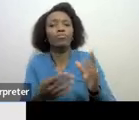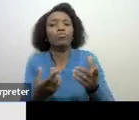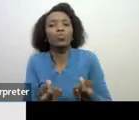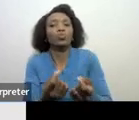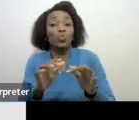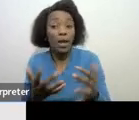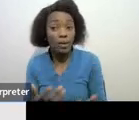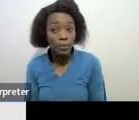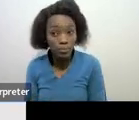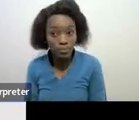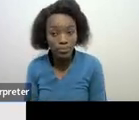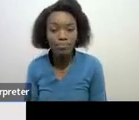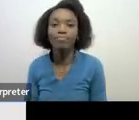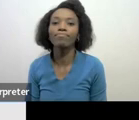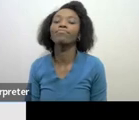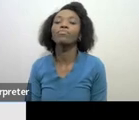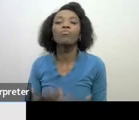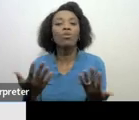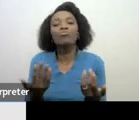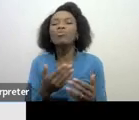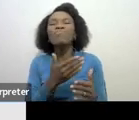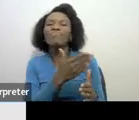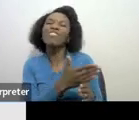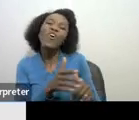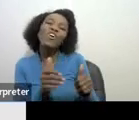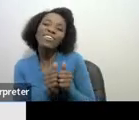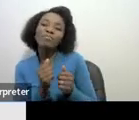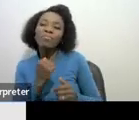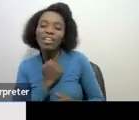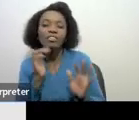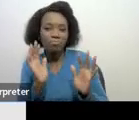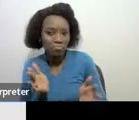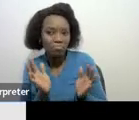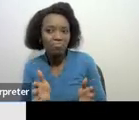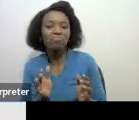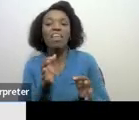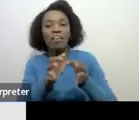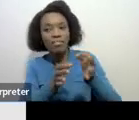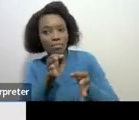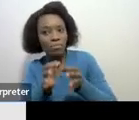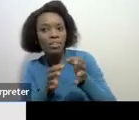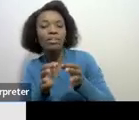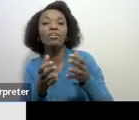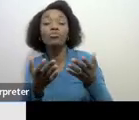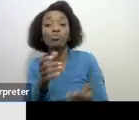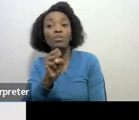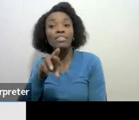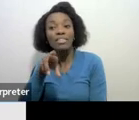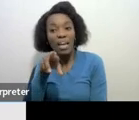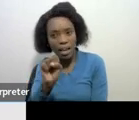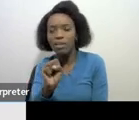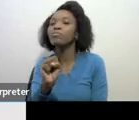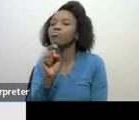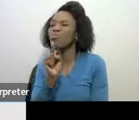as my colleagues have already explained SARS has a vision to build a smart modern